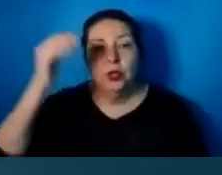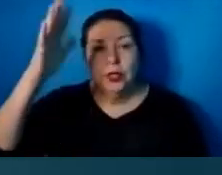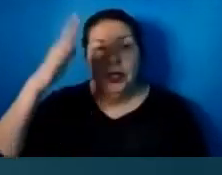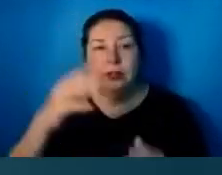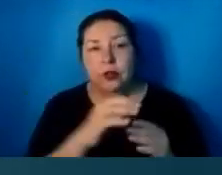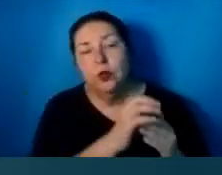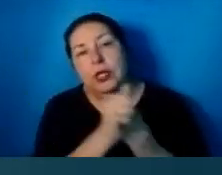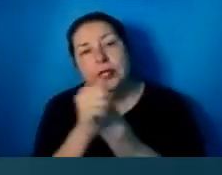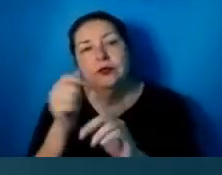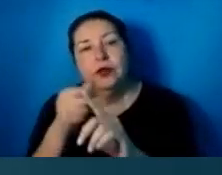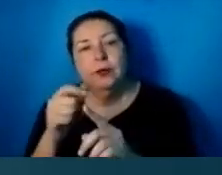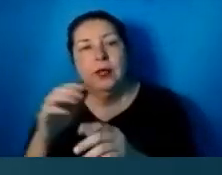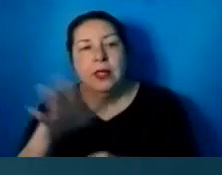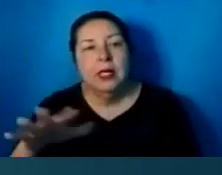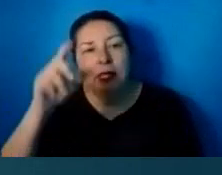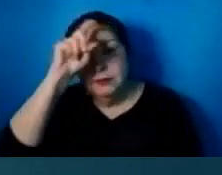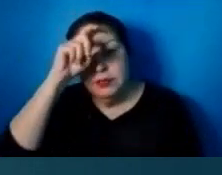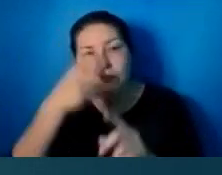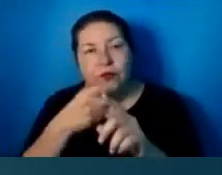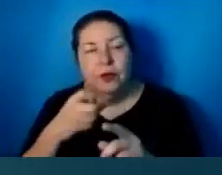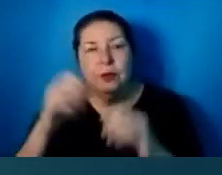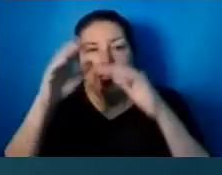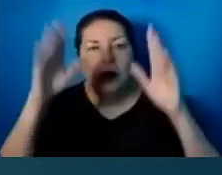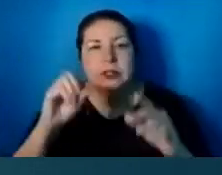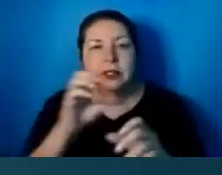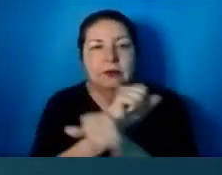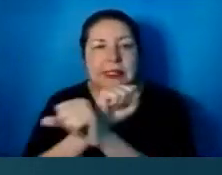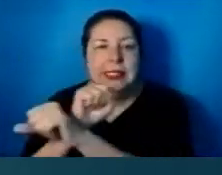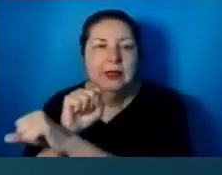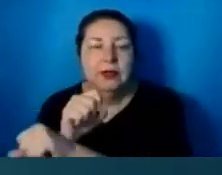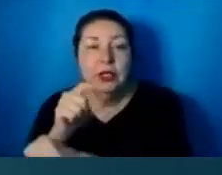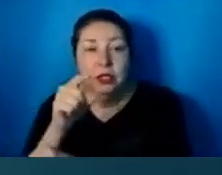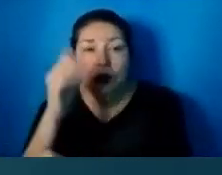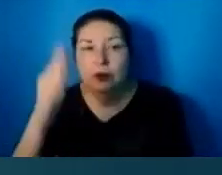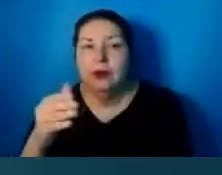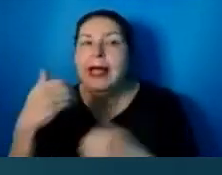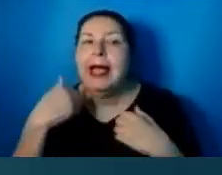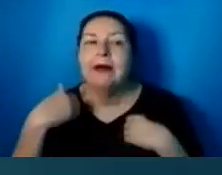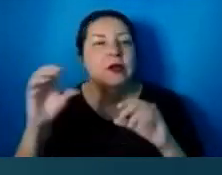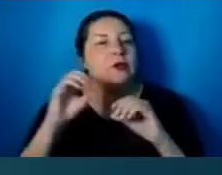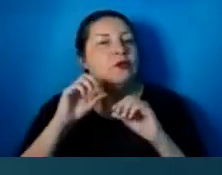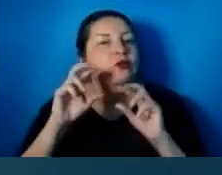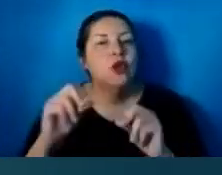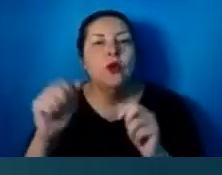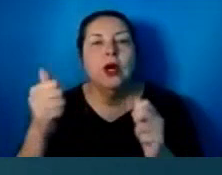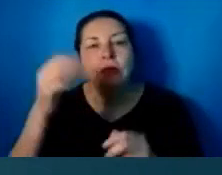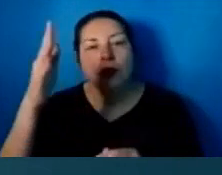the land of Egypt, out of the house of slavery. You shall have no other gods before me.